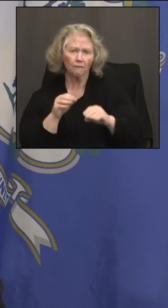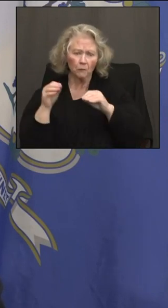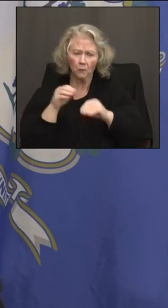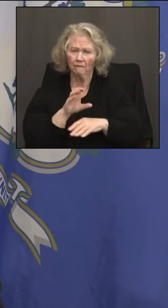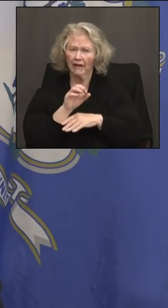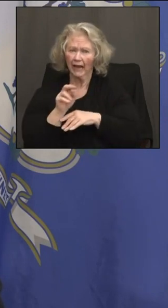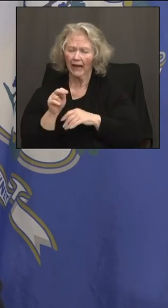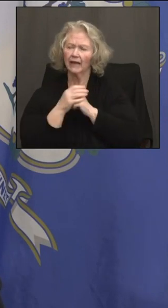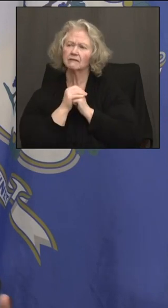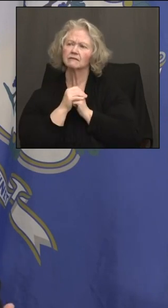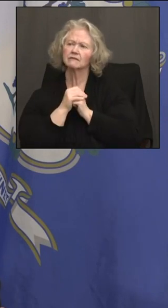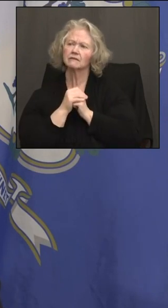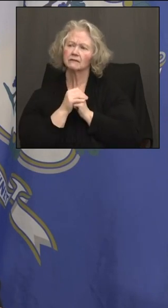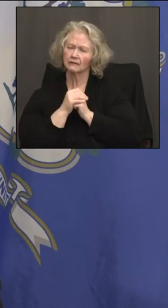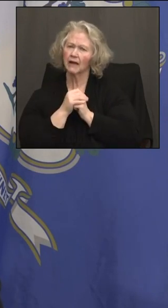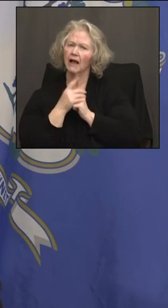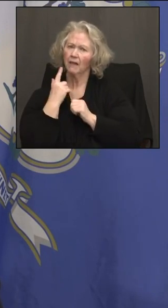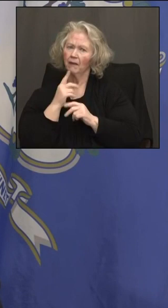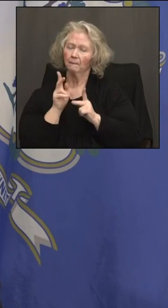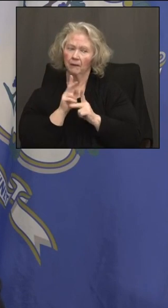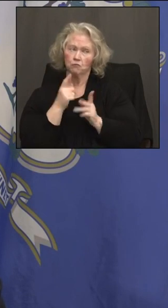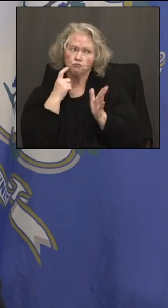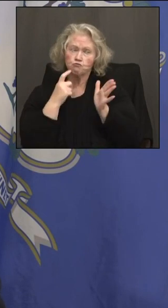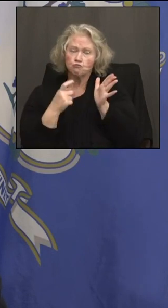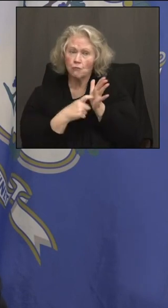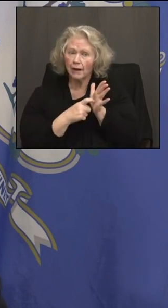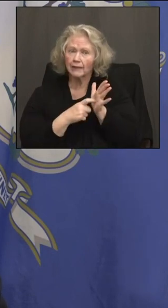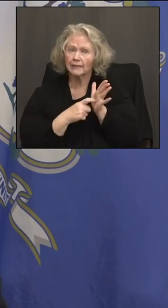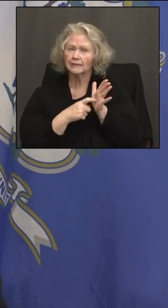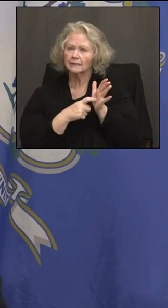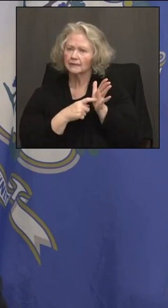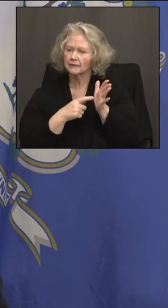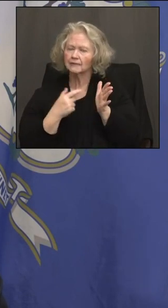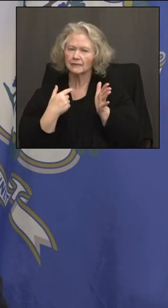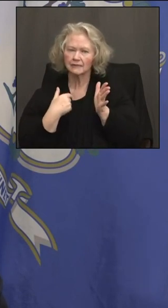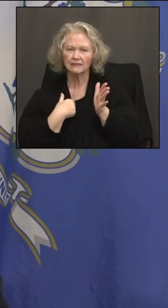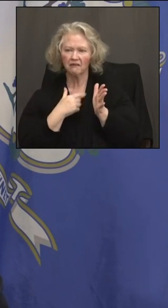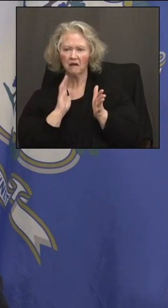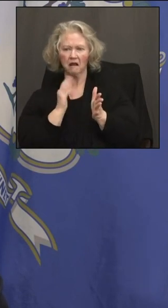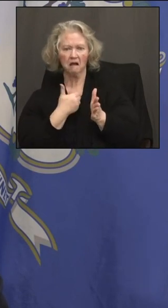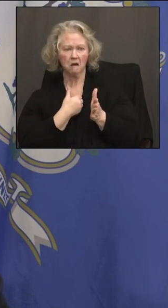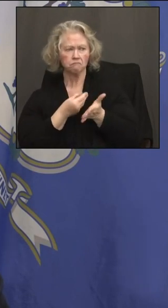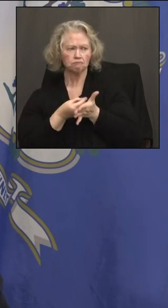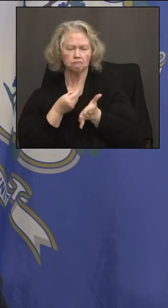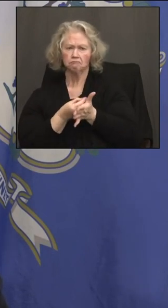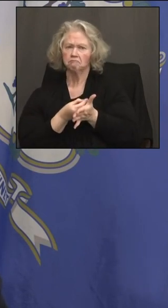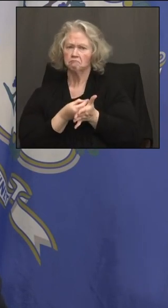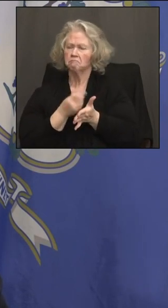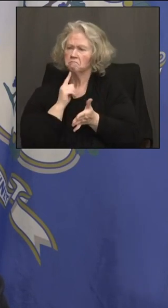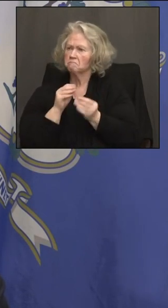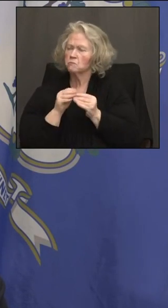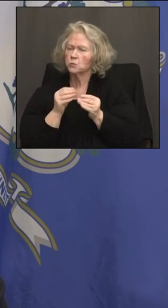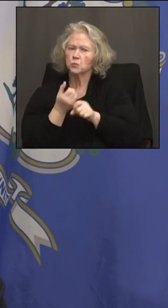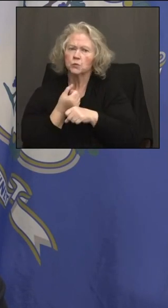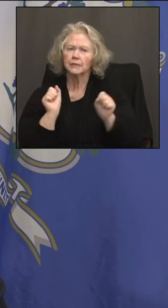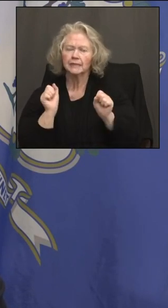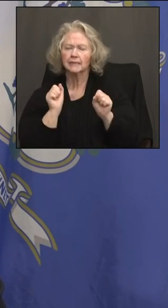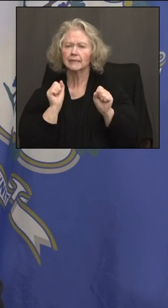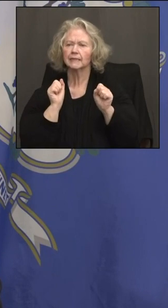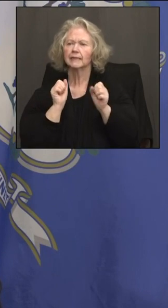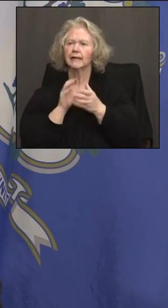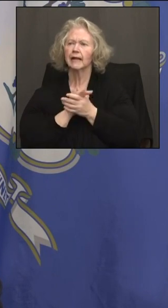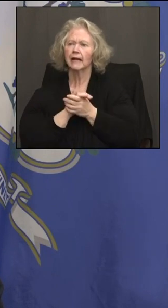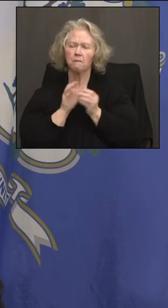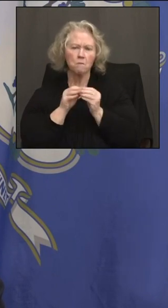I think a part of that is people have recognized we're beginning to get our fiscal house in order. And I